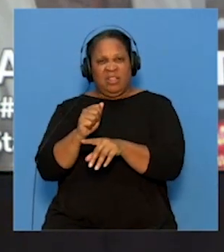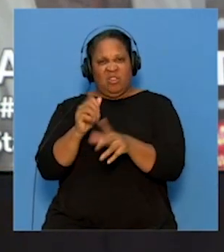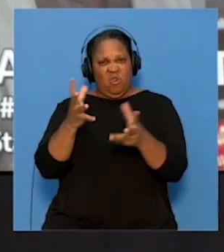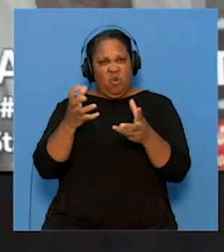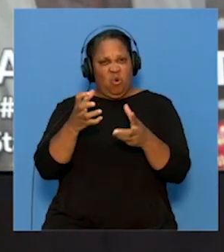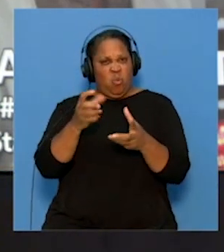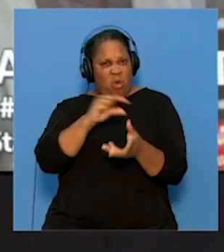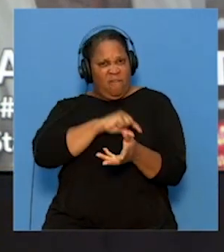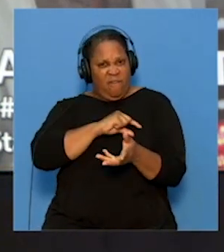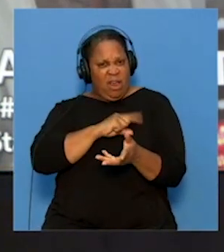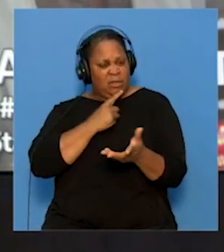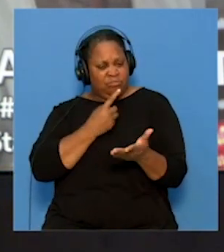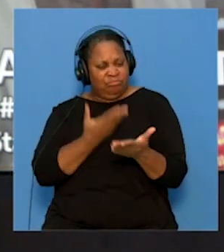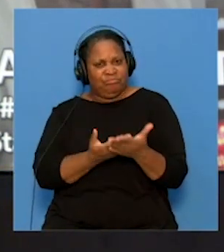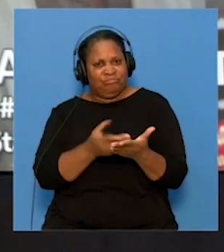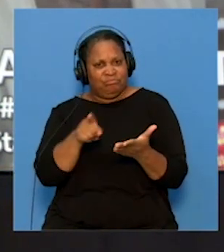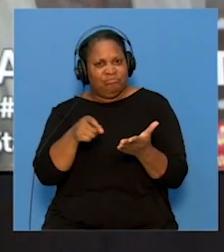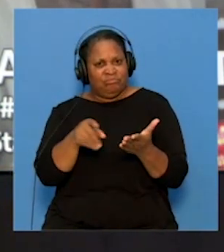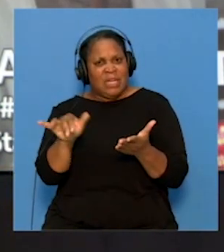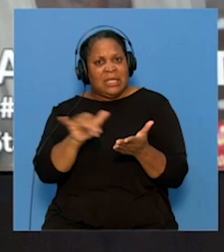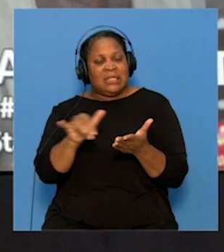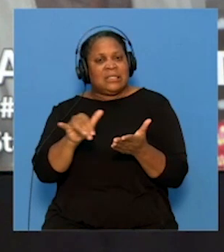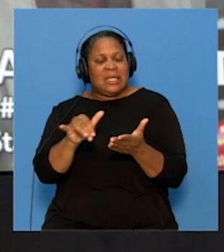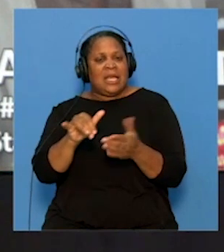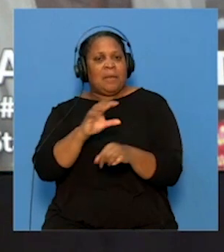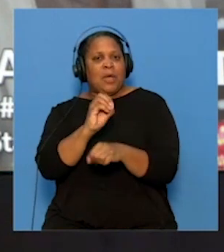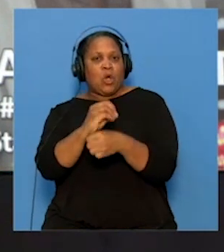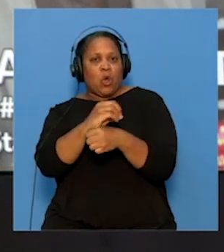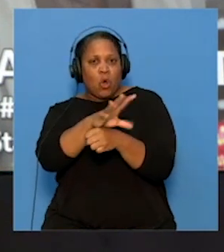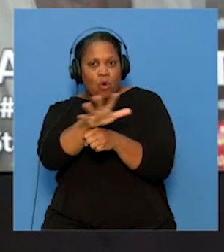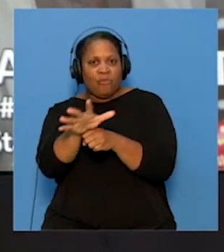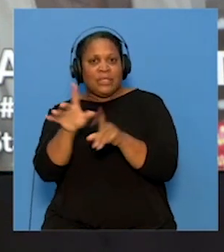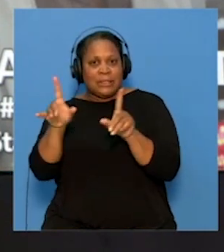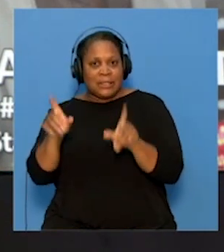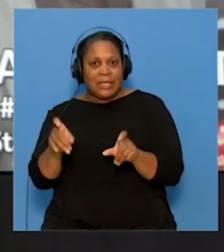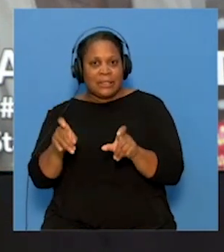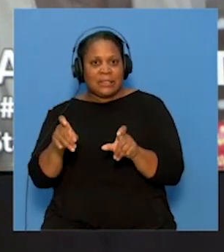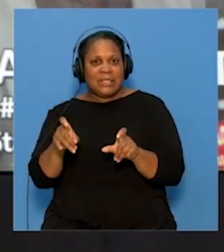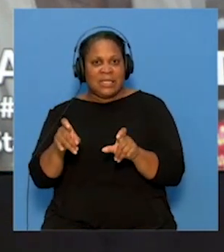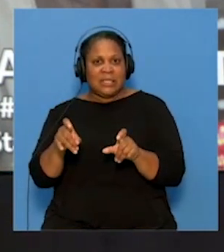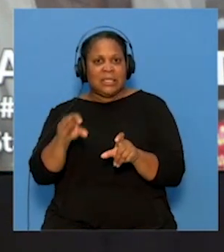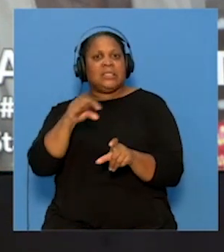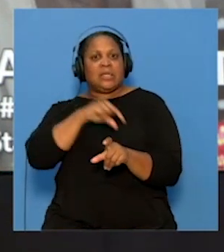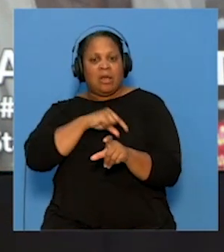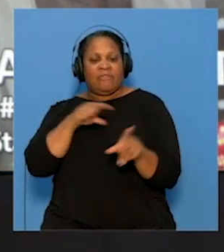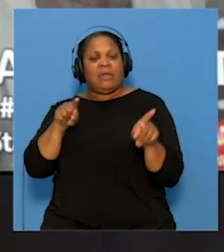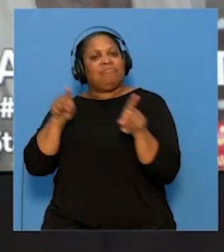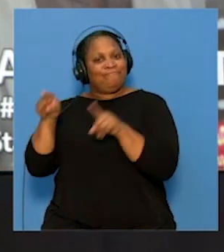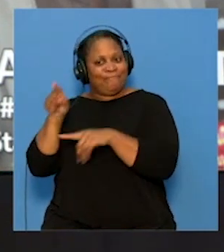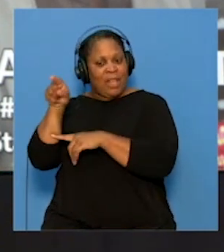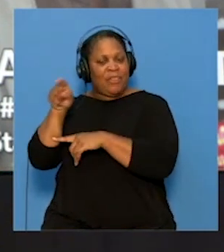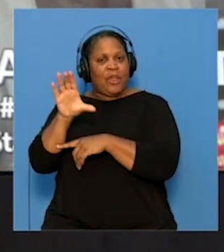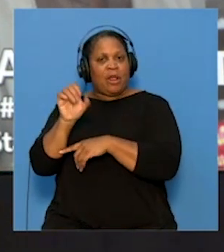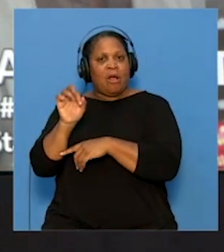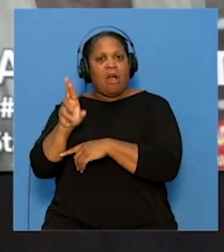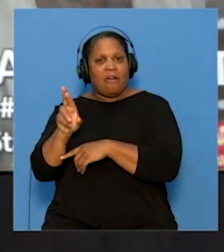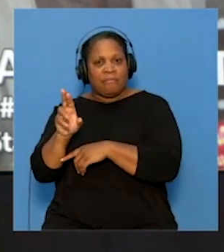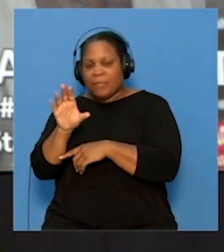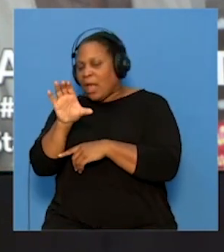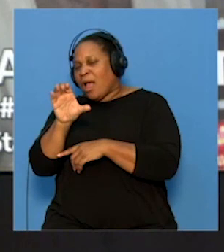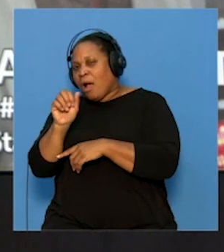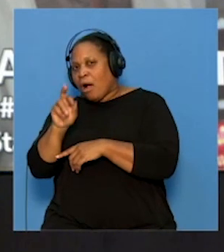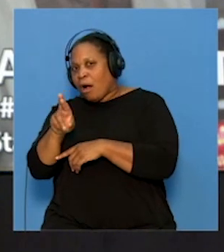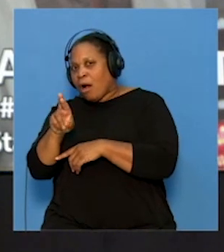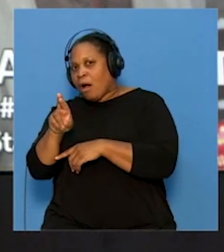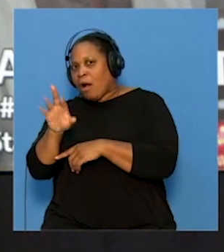in a similar manner that regular COVID-19 testing is cross-verified at CARFA. As we continue on with